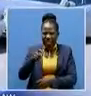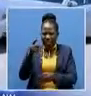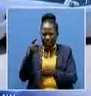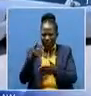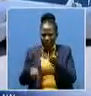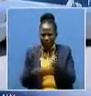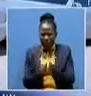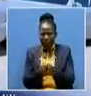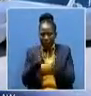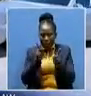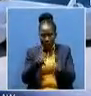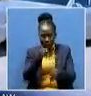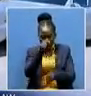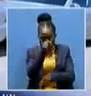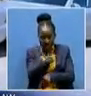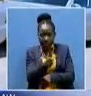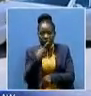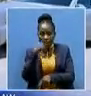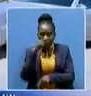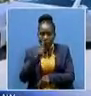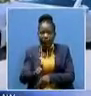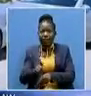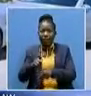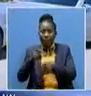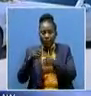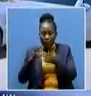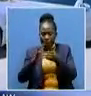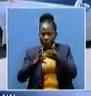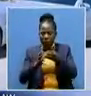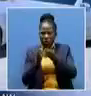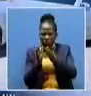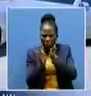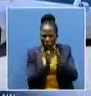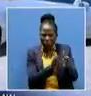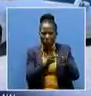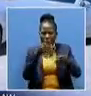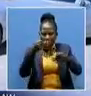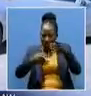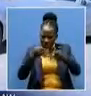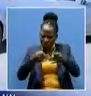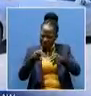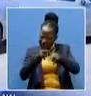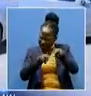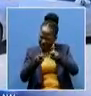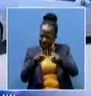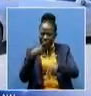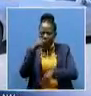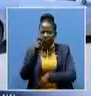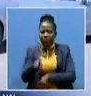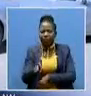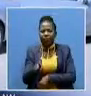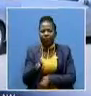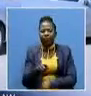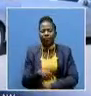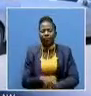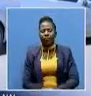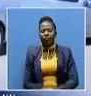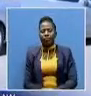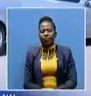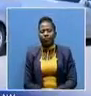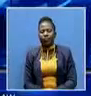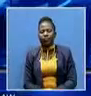suspect must be arraigned in court and tried within reasonable time. Hano Kasama, ZNBC News,